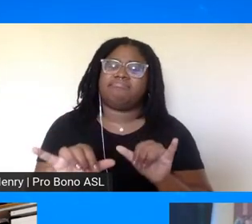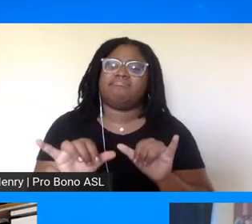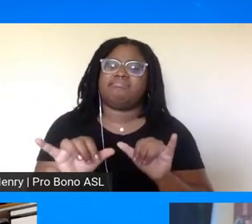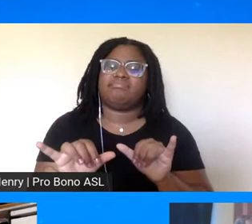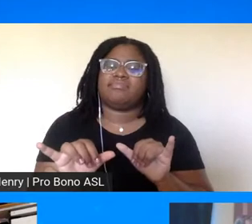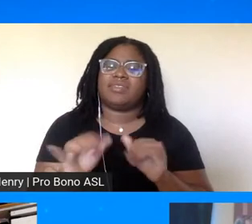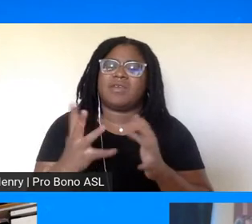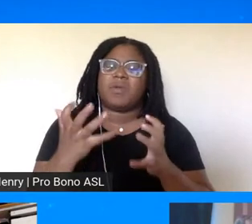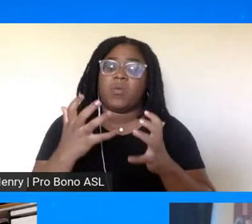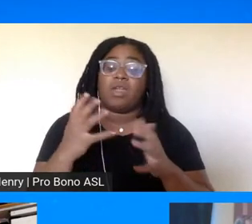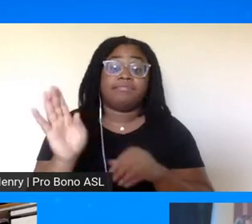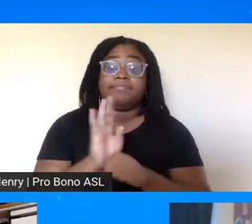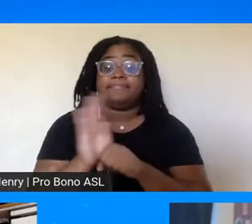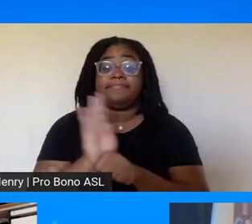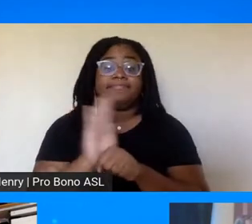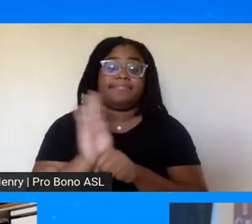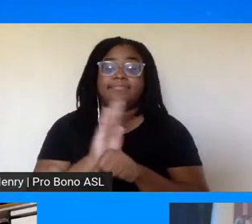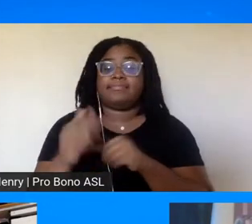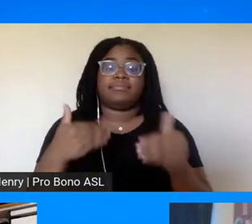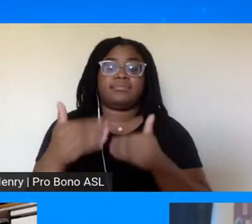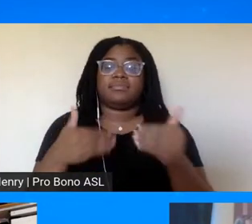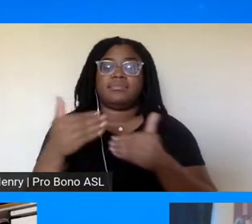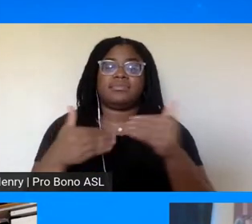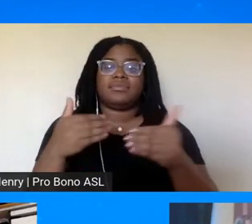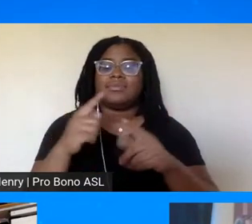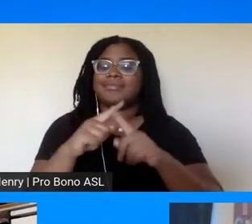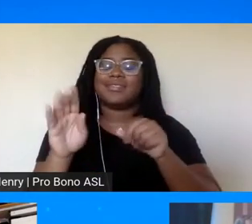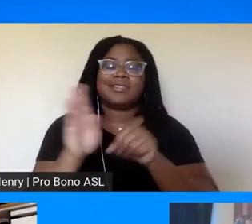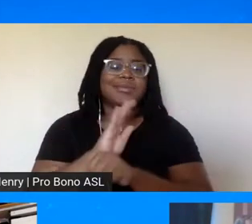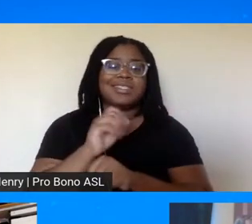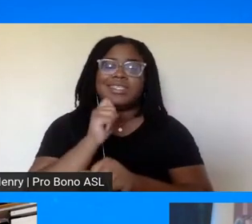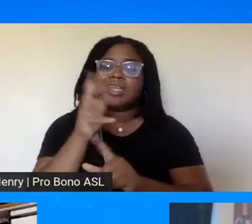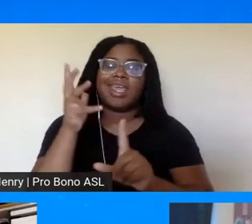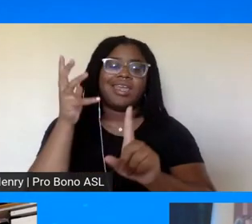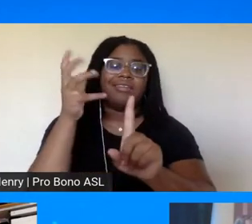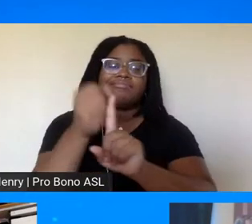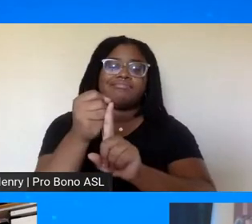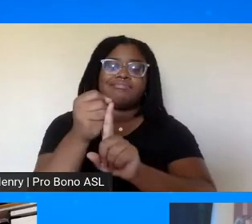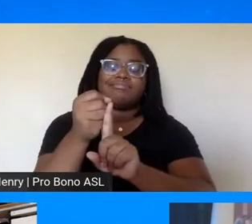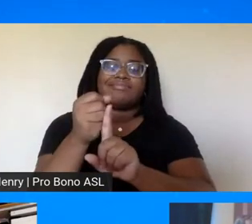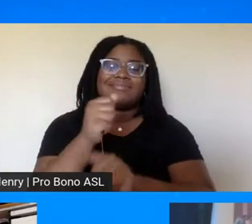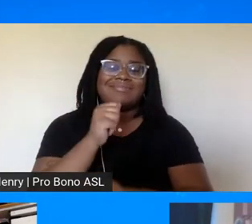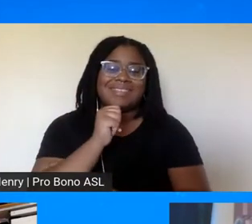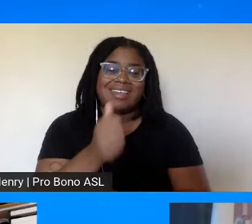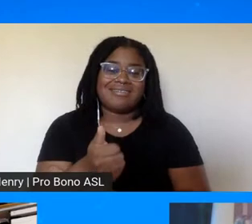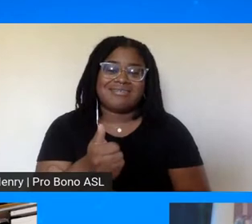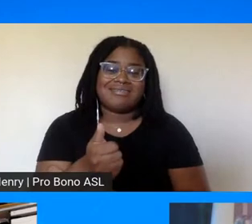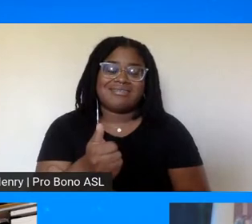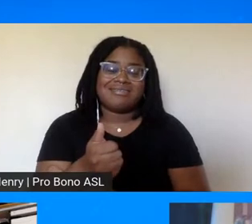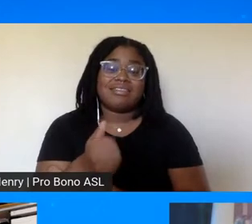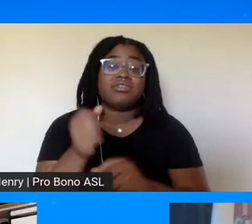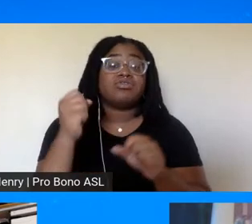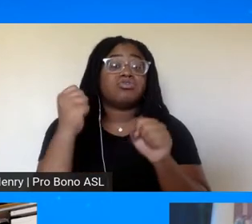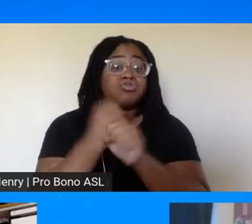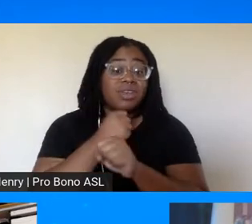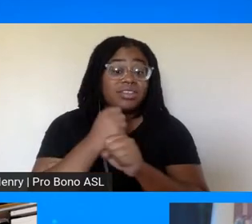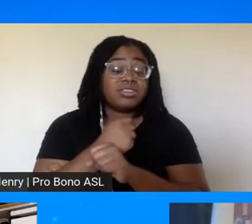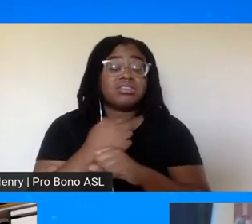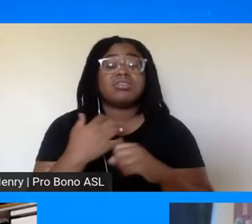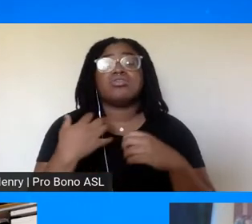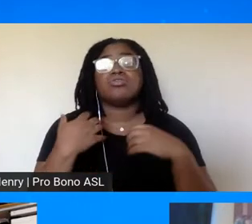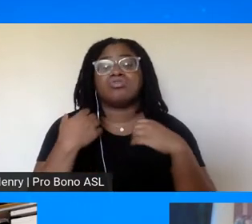just all want to be busy and busyness is not going to get us there. Unfortunately, strategy, strength,